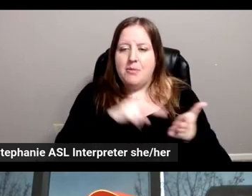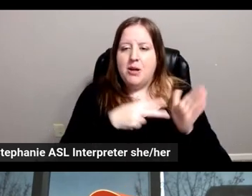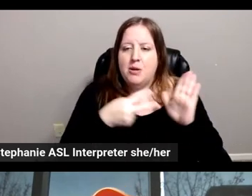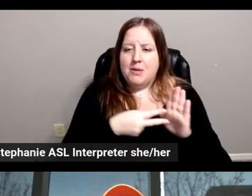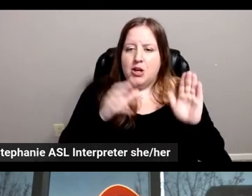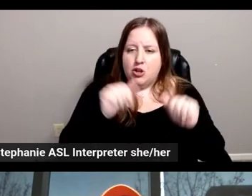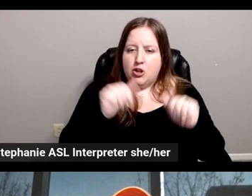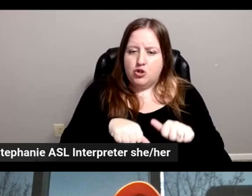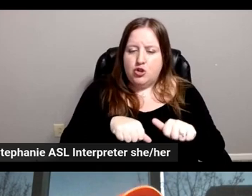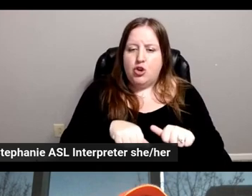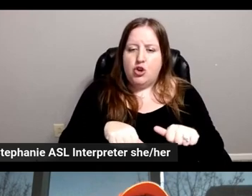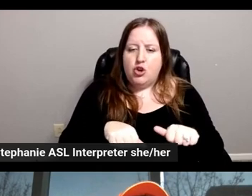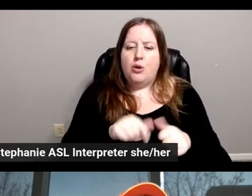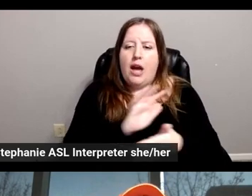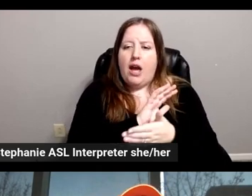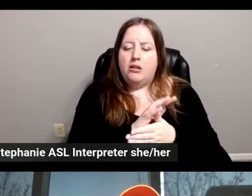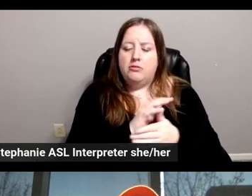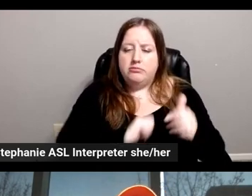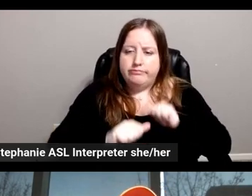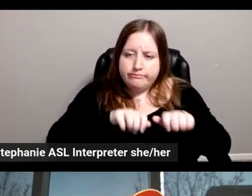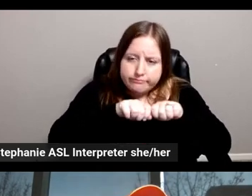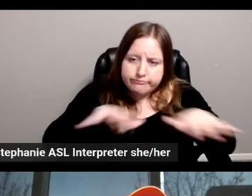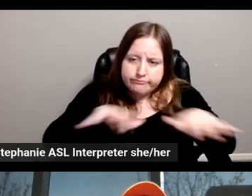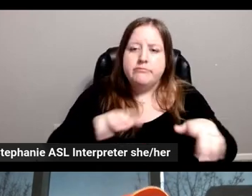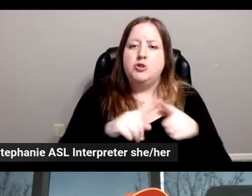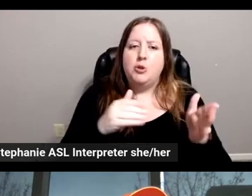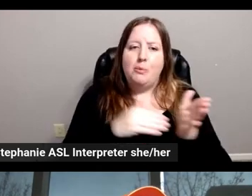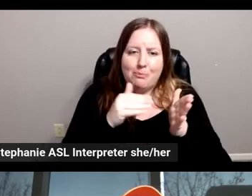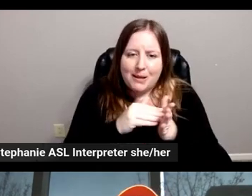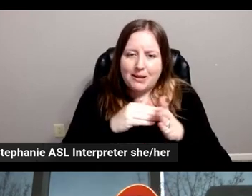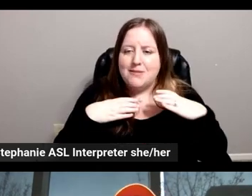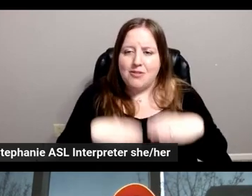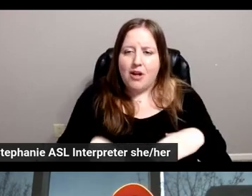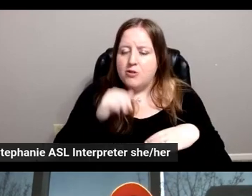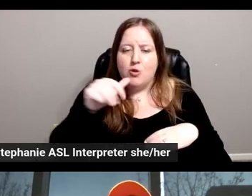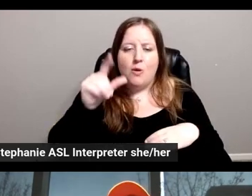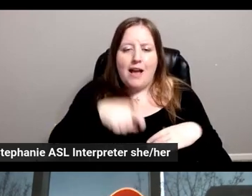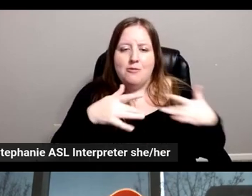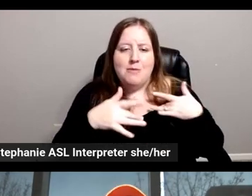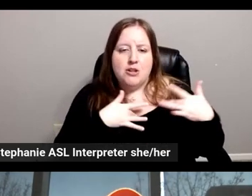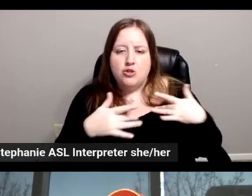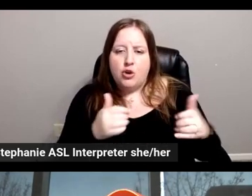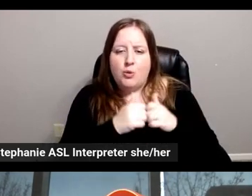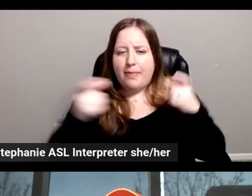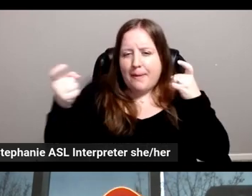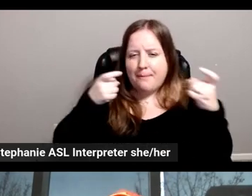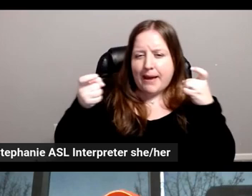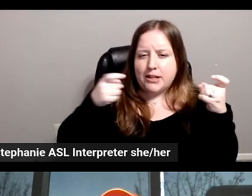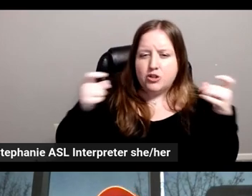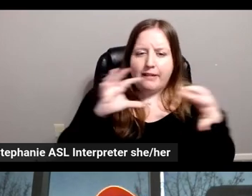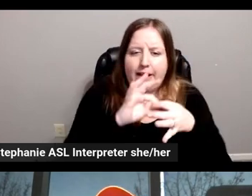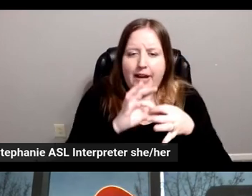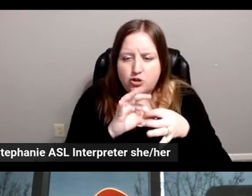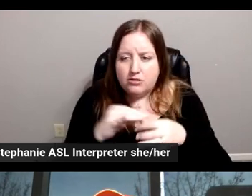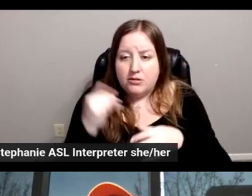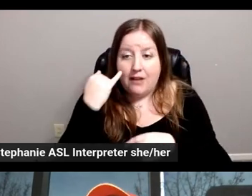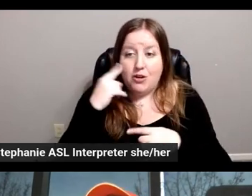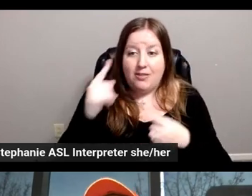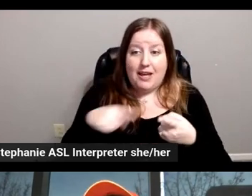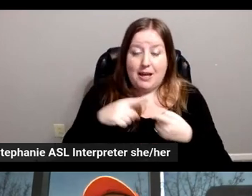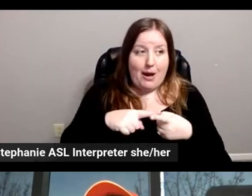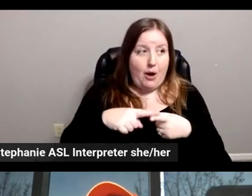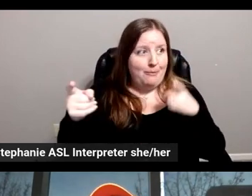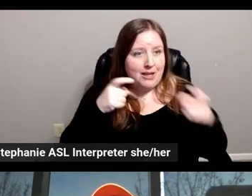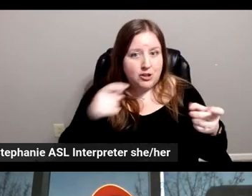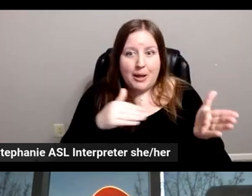that event to millions of connected clients. And you don't have to worry about managing connection. If you think about managing millions